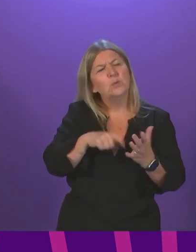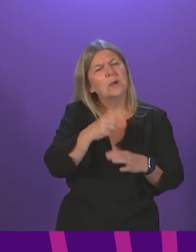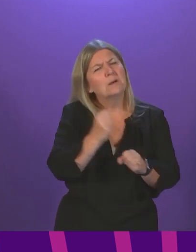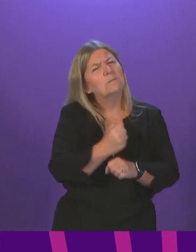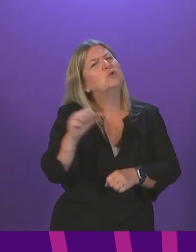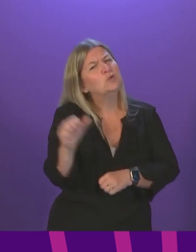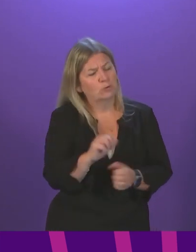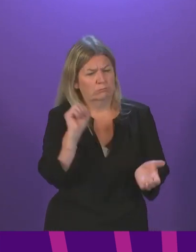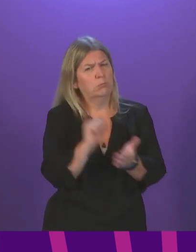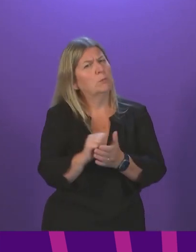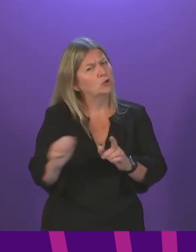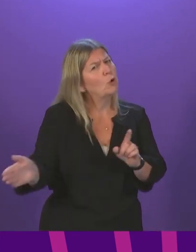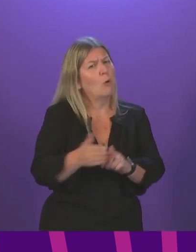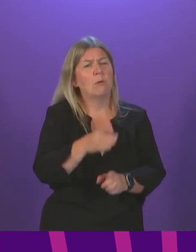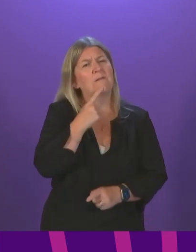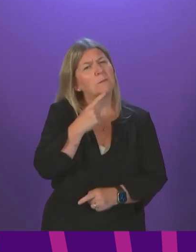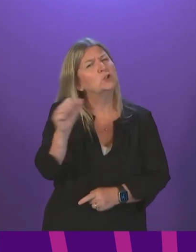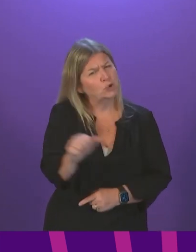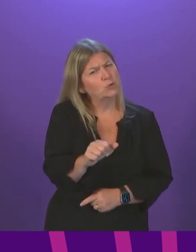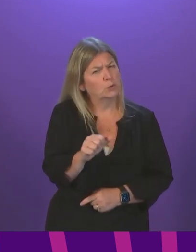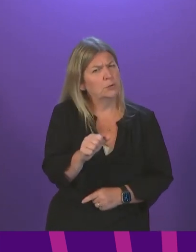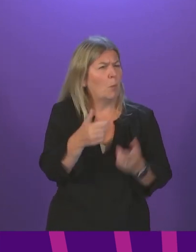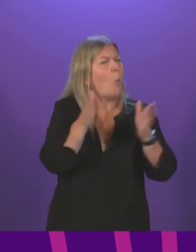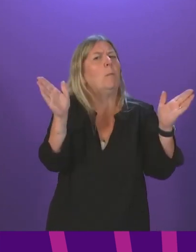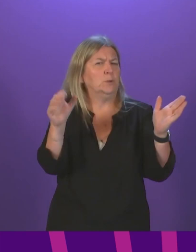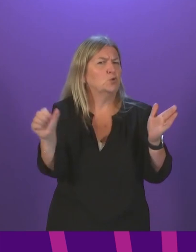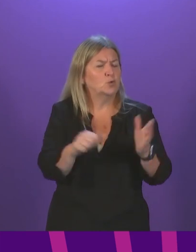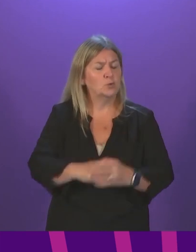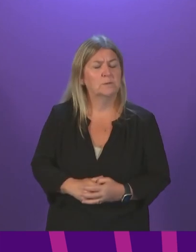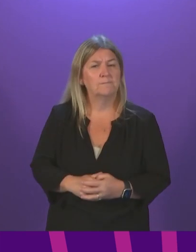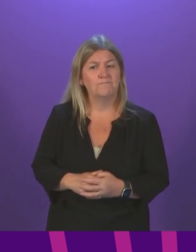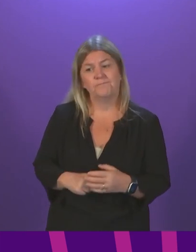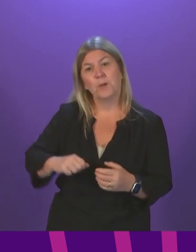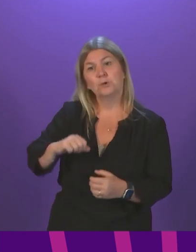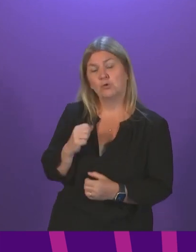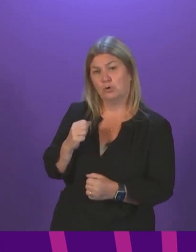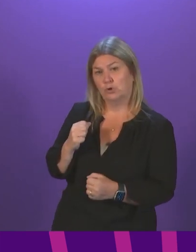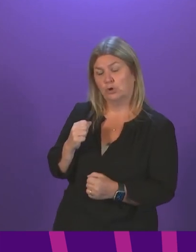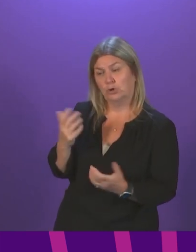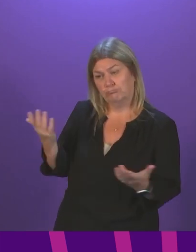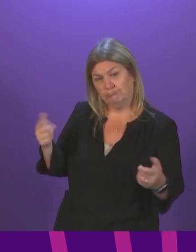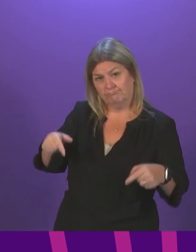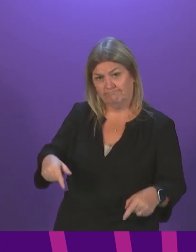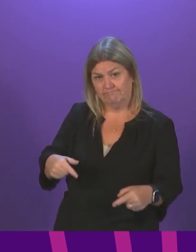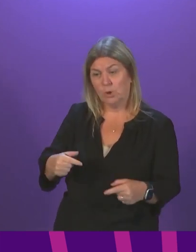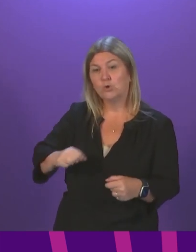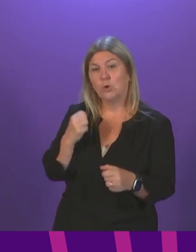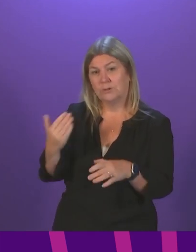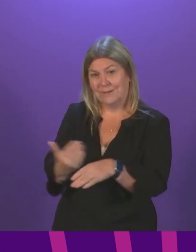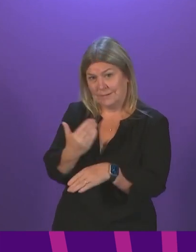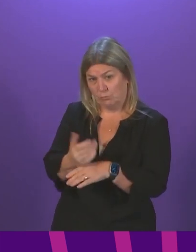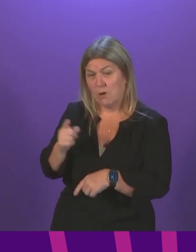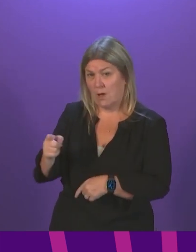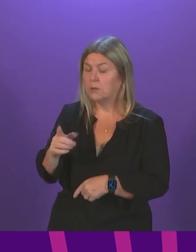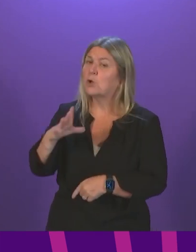information around this in terms of transparency. For the Scottish Government's part, Scottish Enterprise is already in contact with the company.